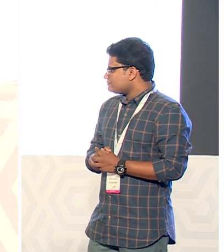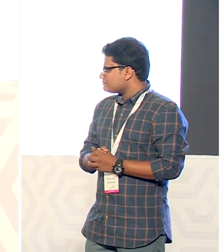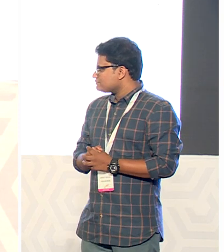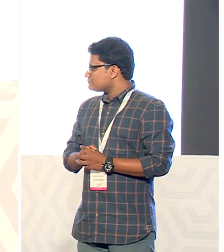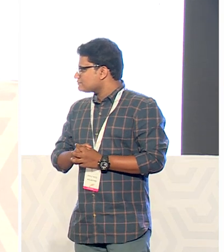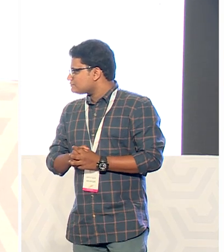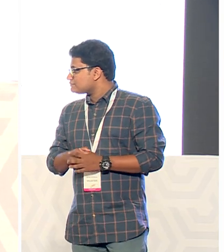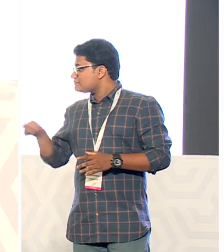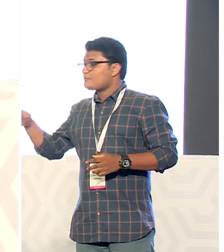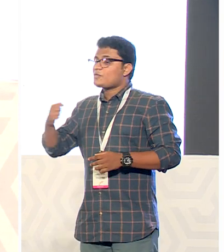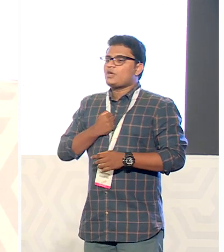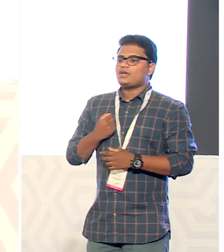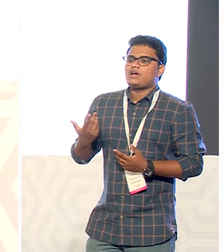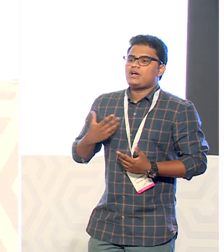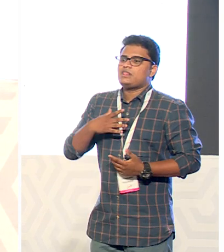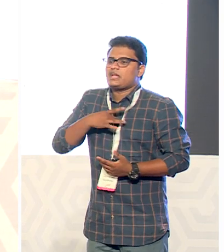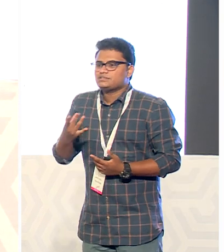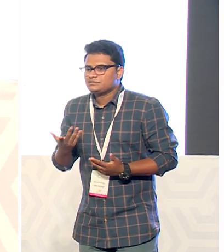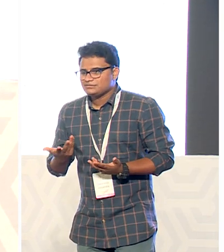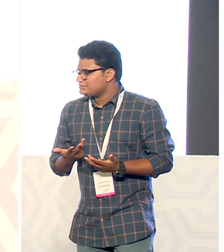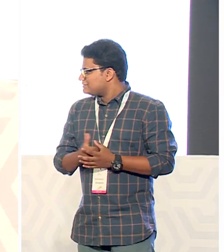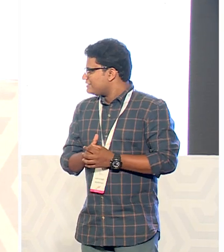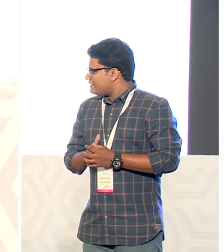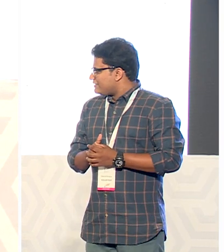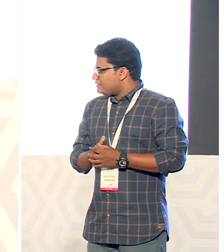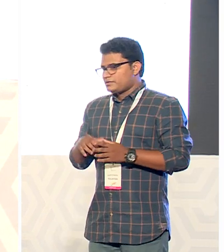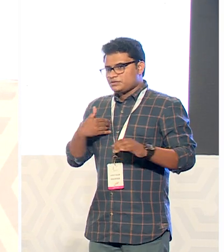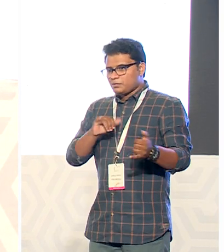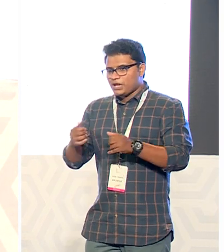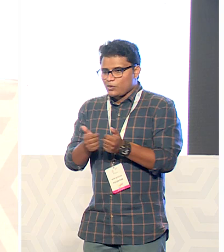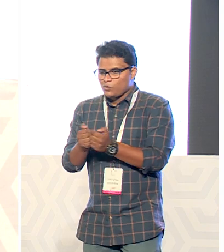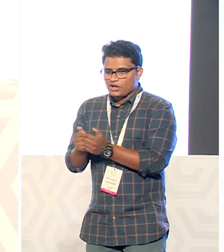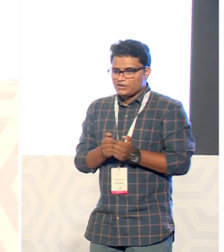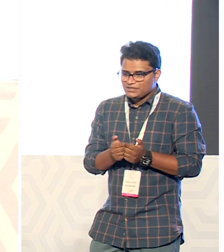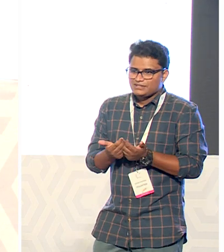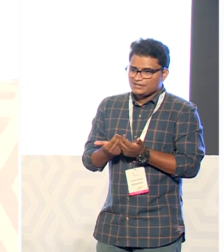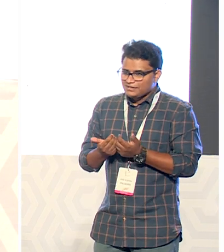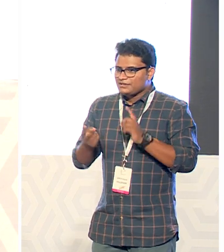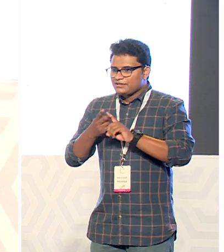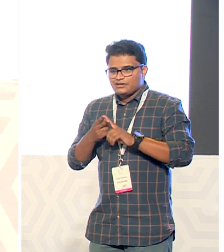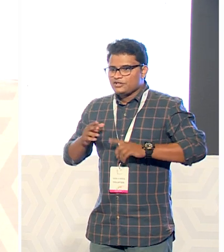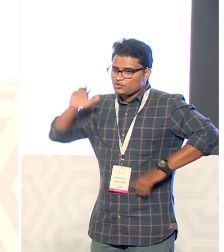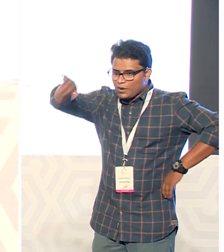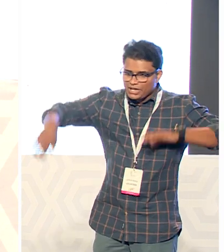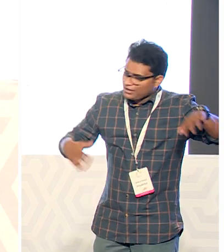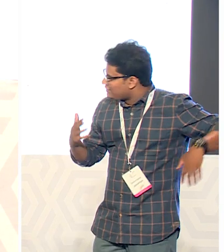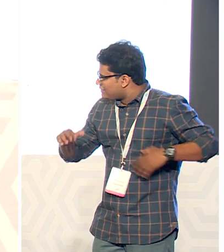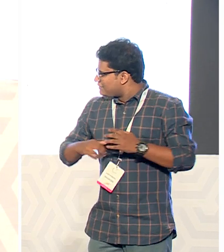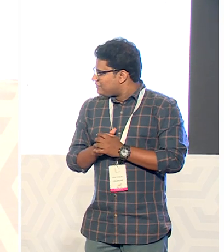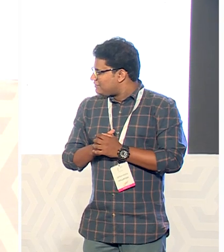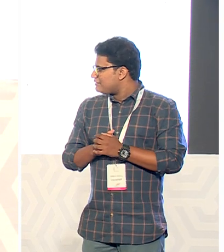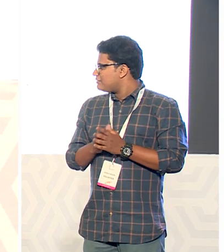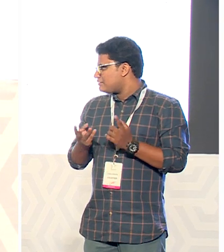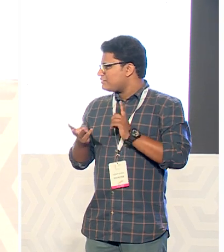my hobbies include playing video games swimming just